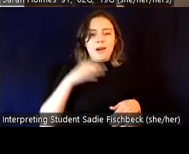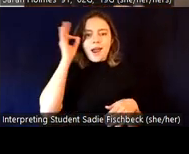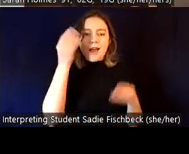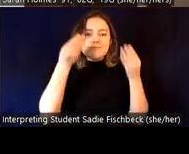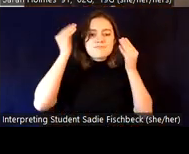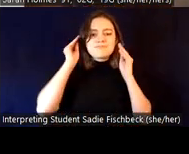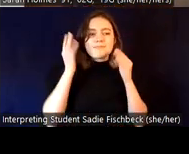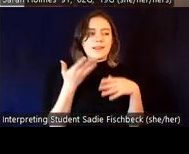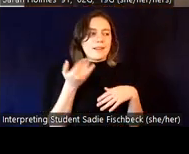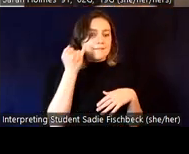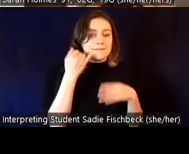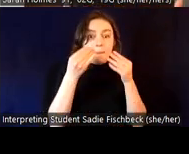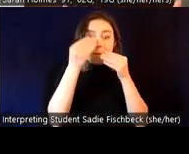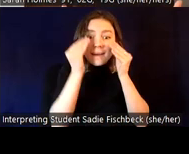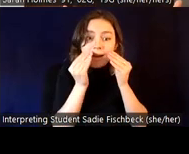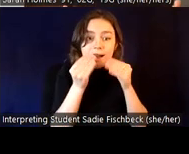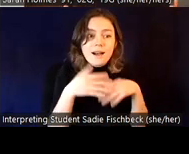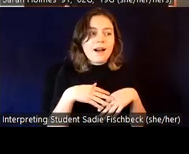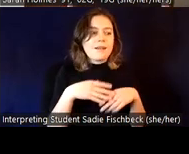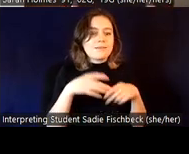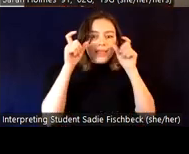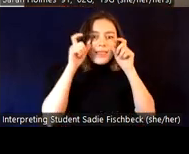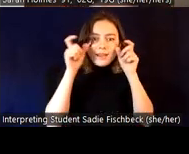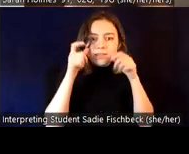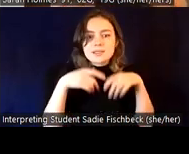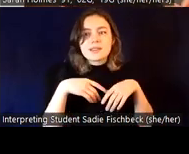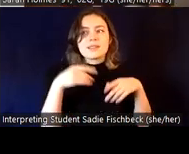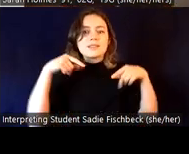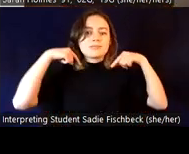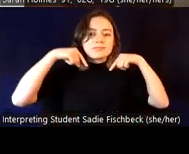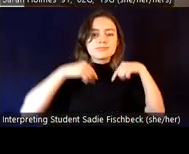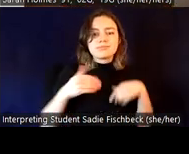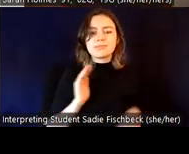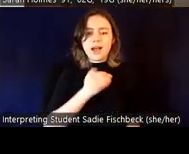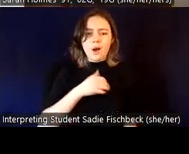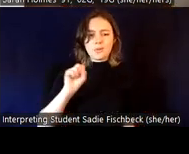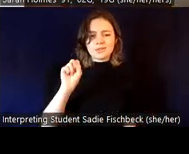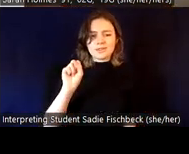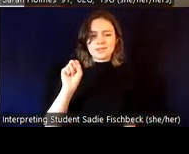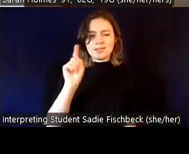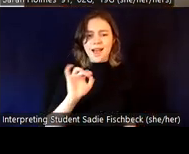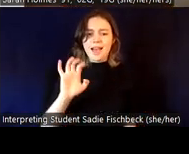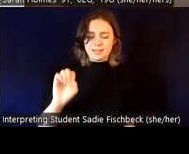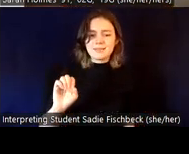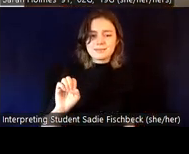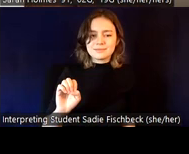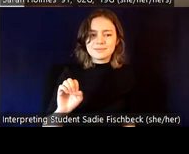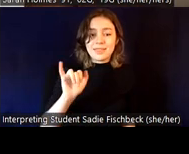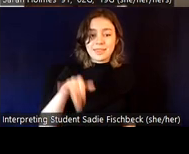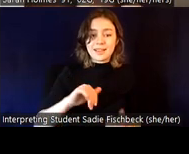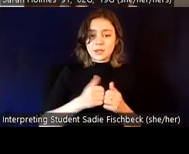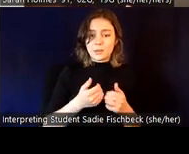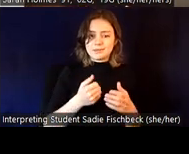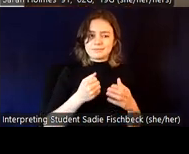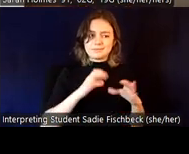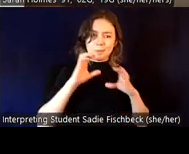makeup, what style of jewelry or eyeglasses we wear. It's everything we do to communicate about our gender. And when we, when